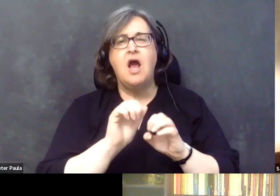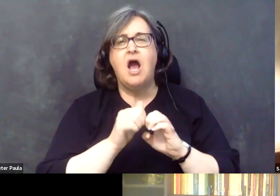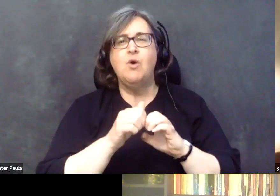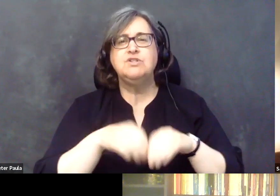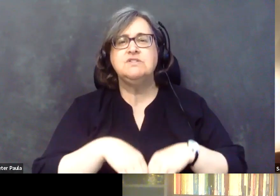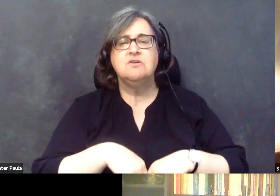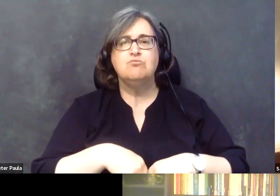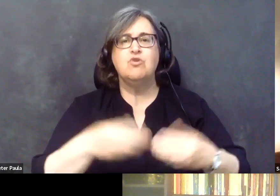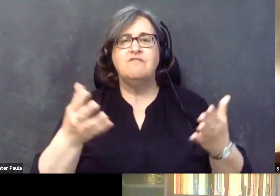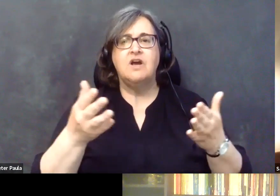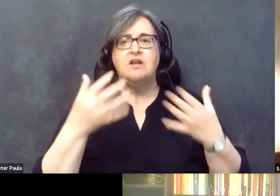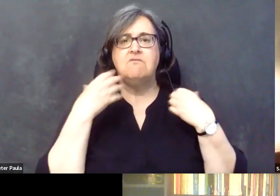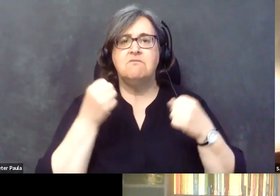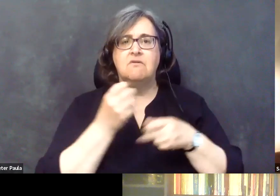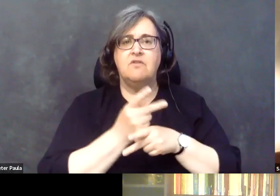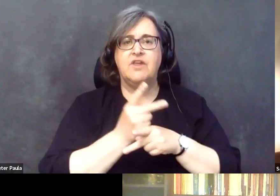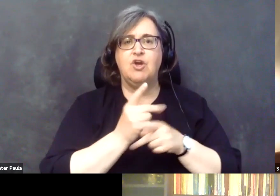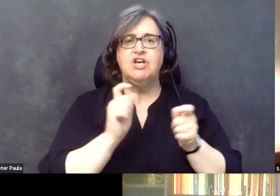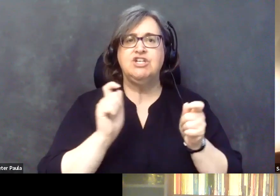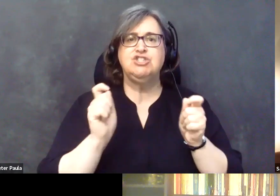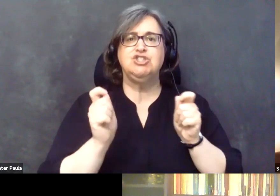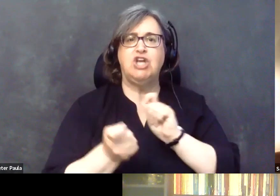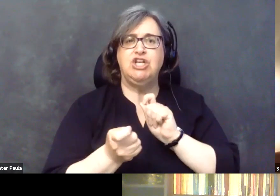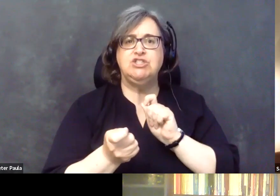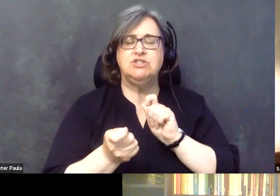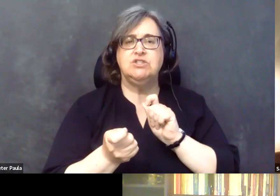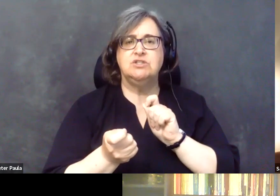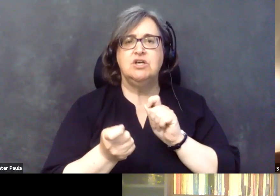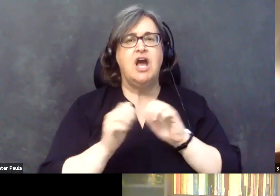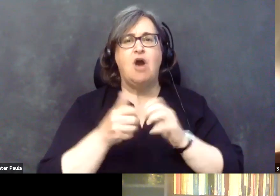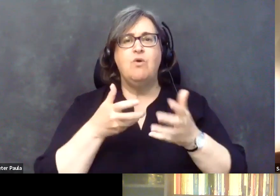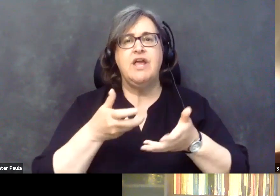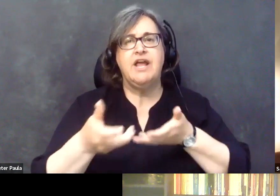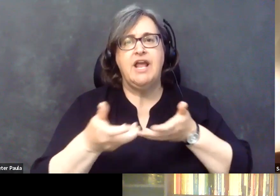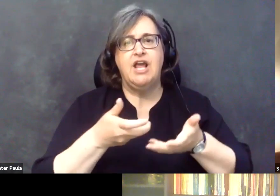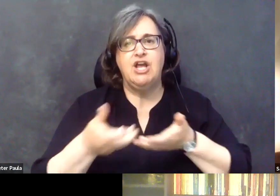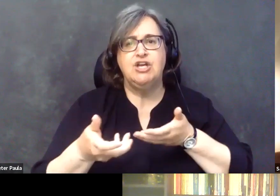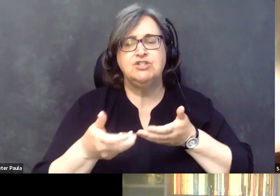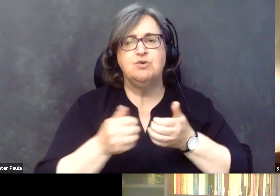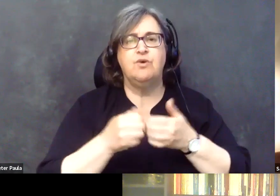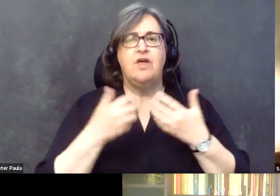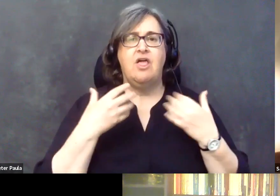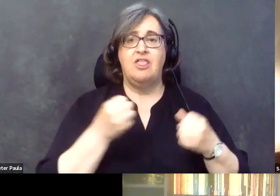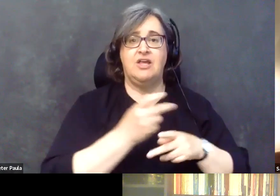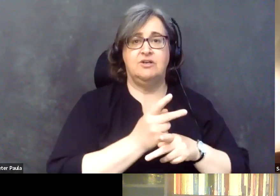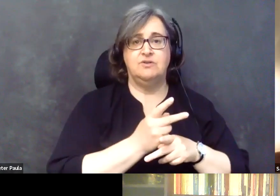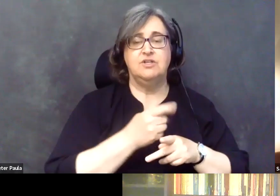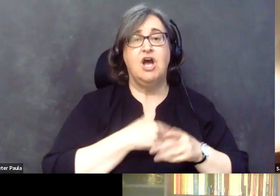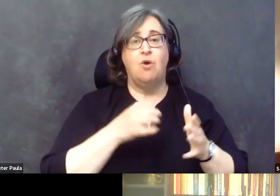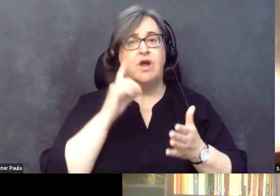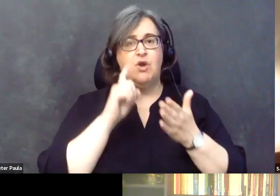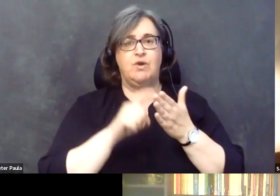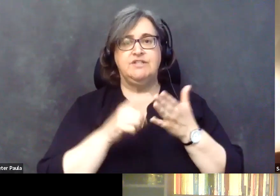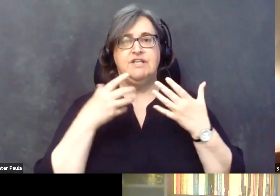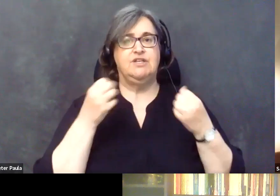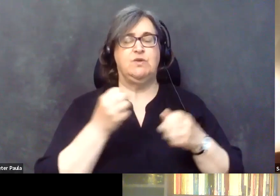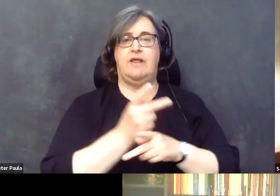changed and evolved the way that we engage with health care, which I want to acknowledge health